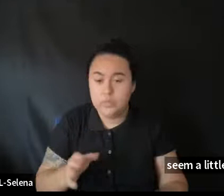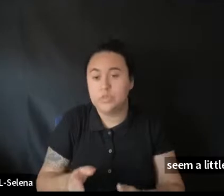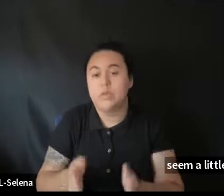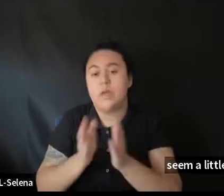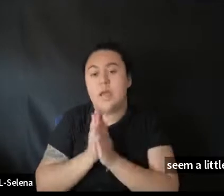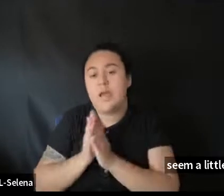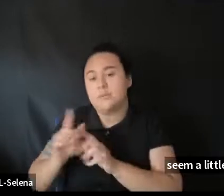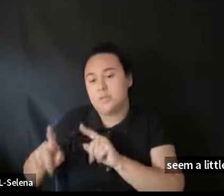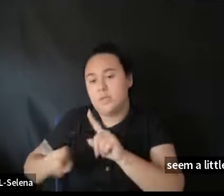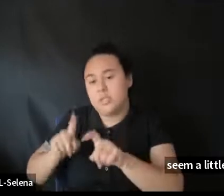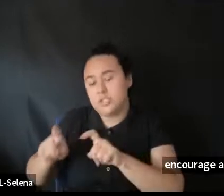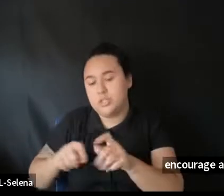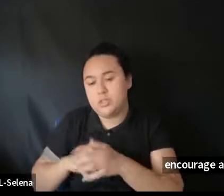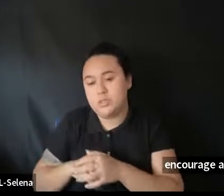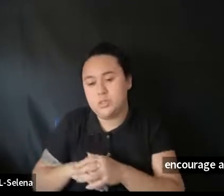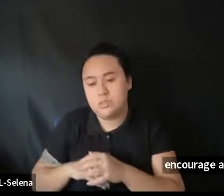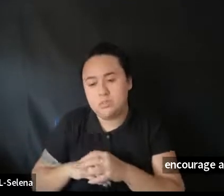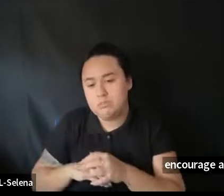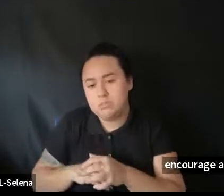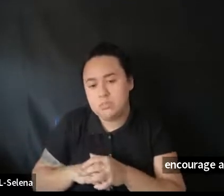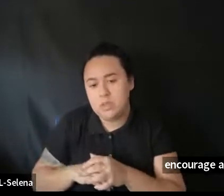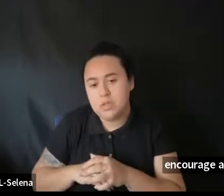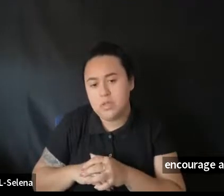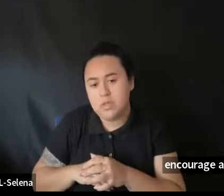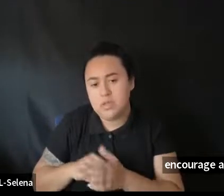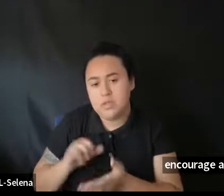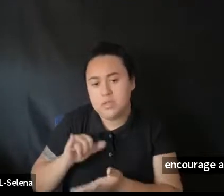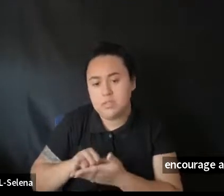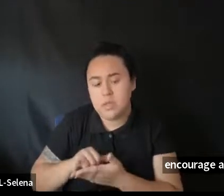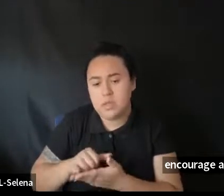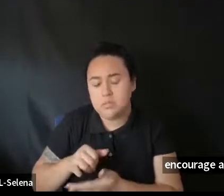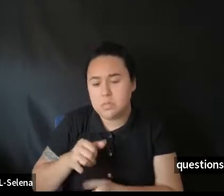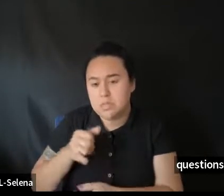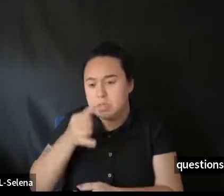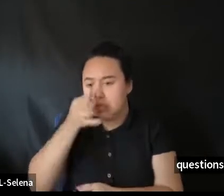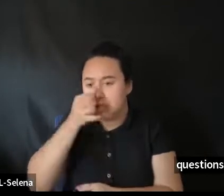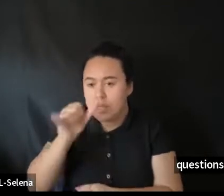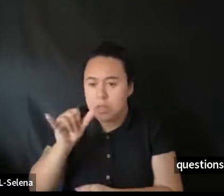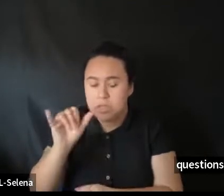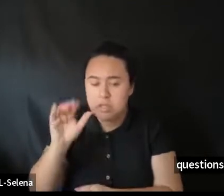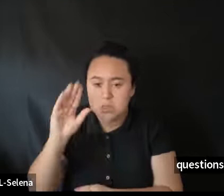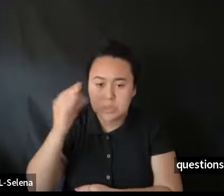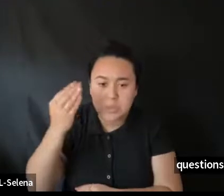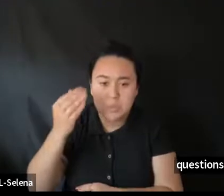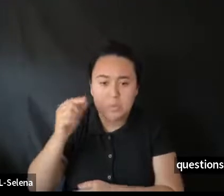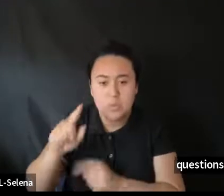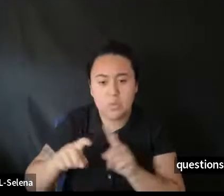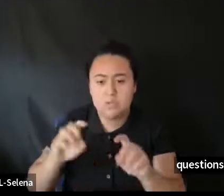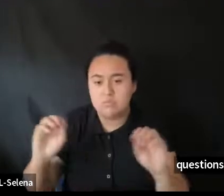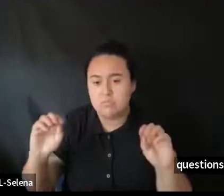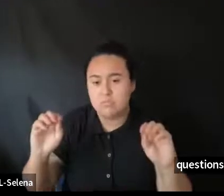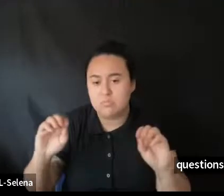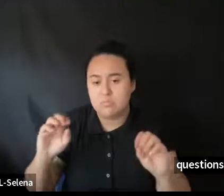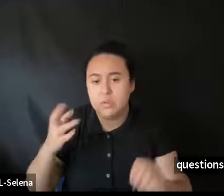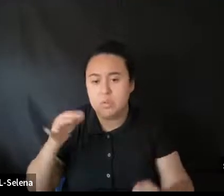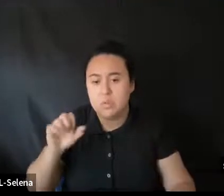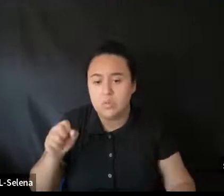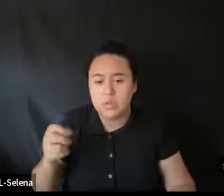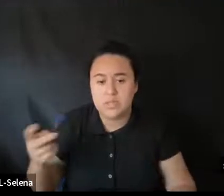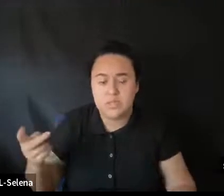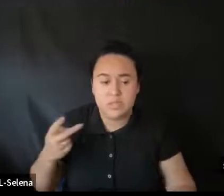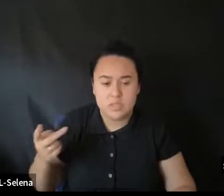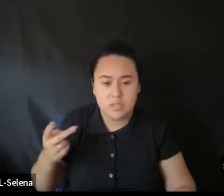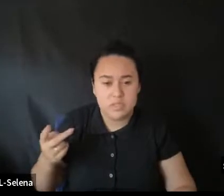questions and there is no such thing as a silly or stupid question. Chris and Cesar and I like